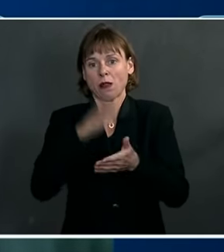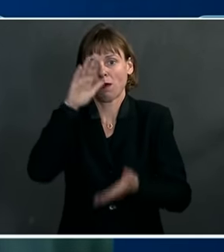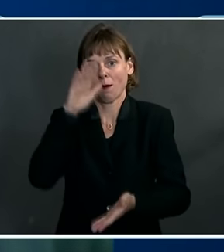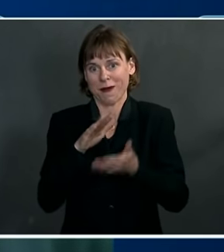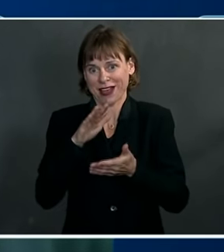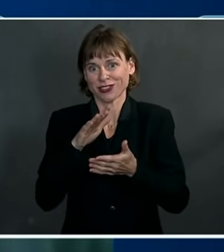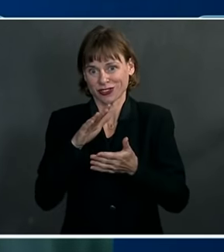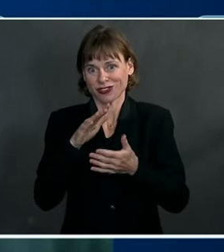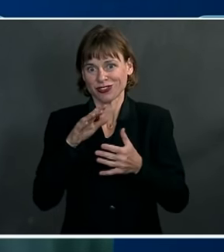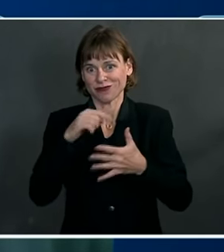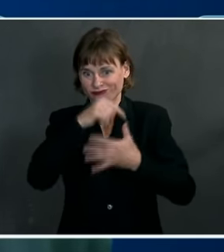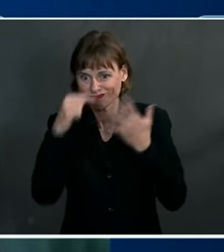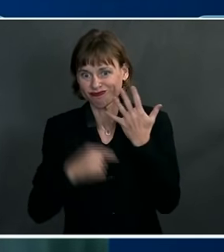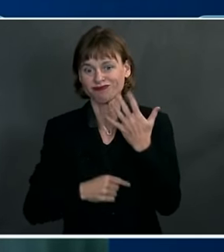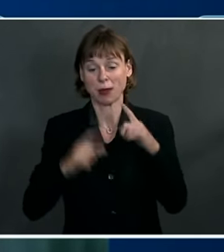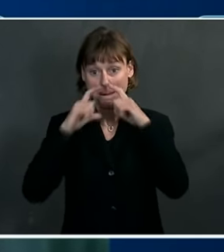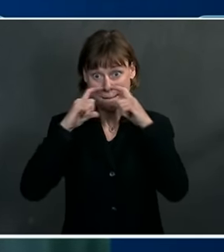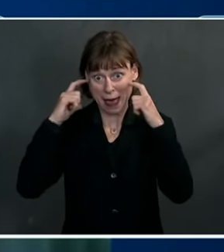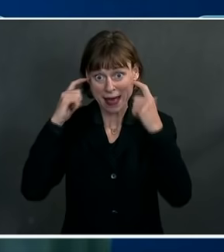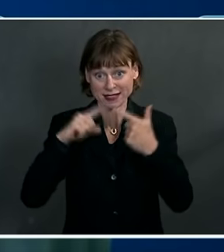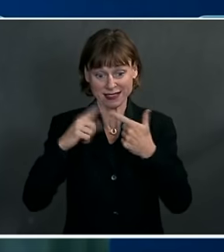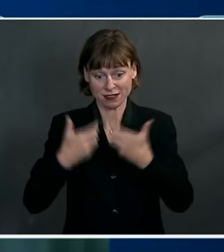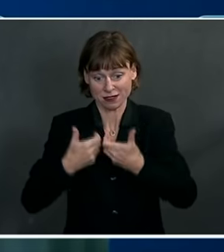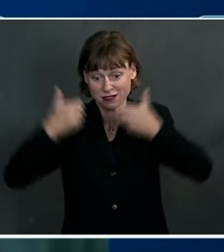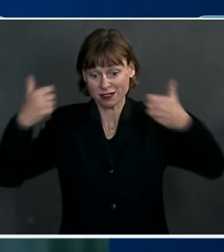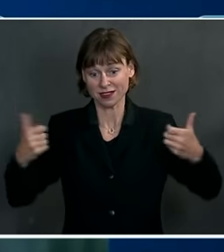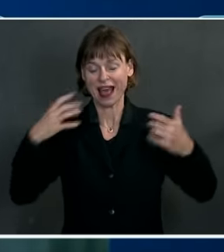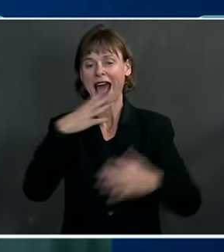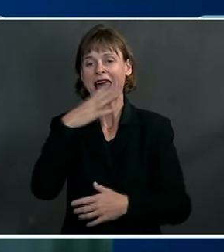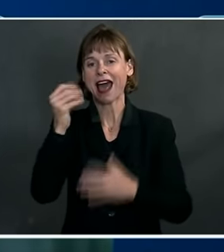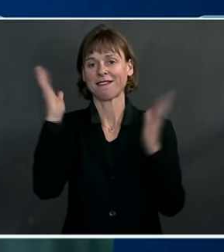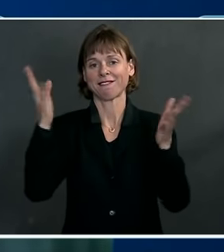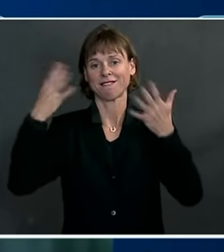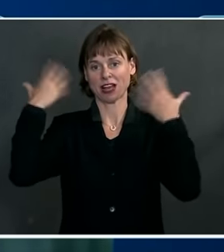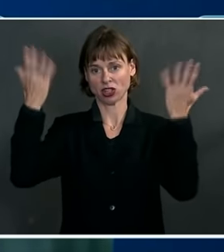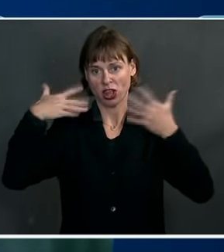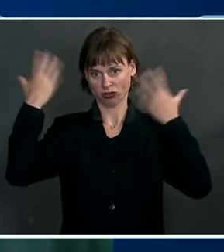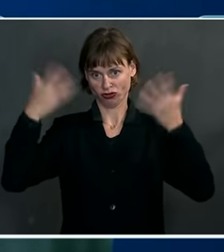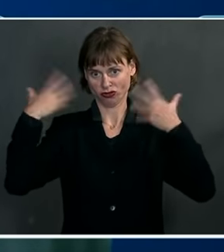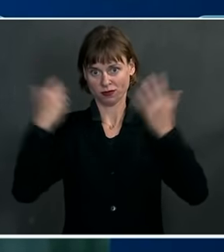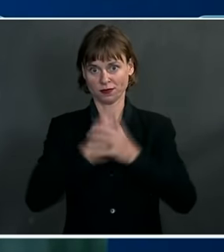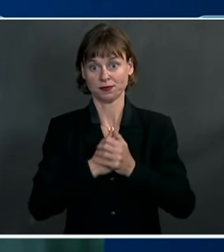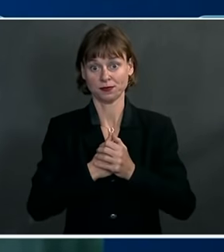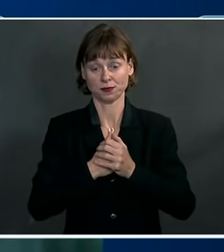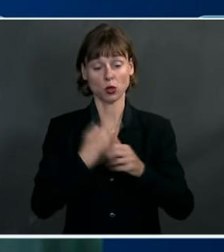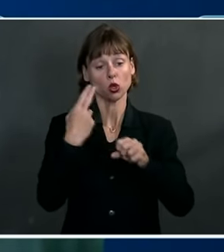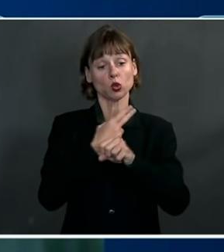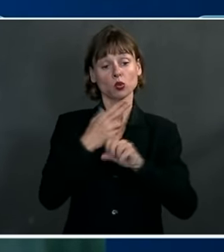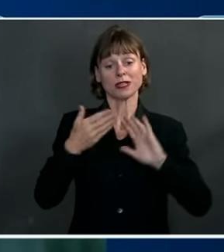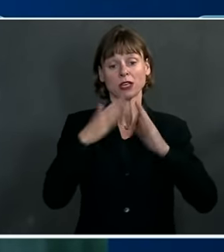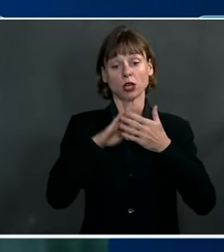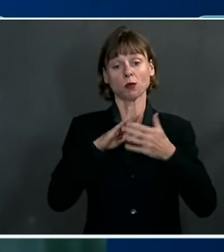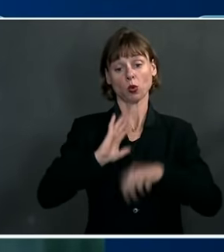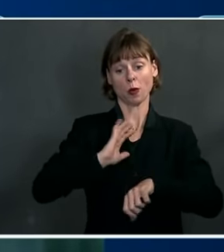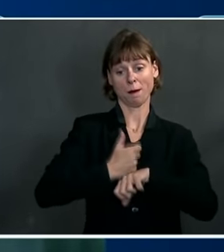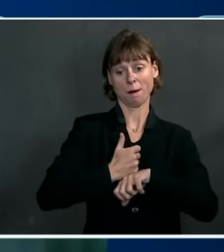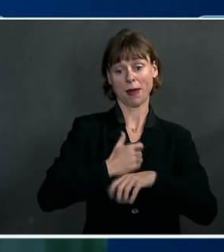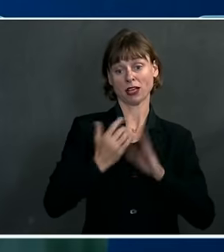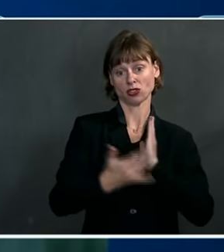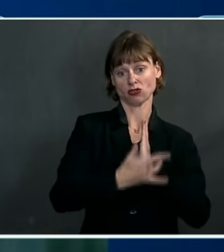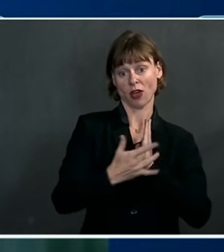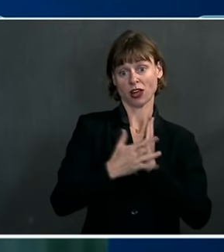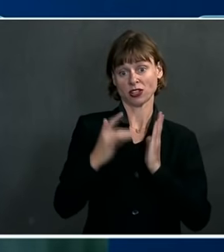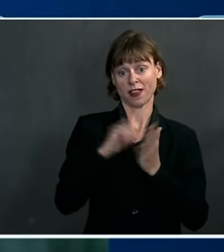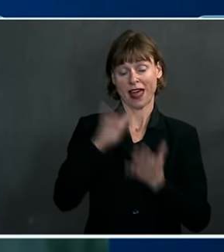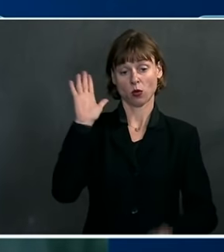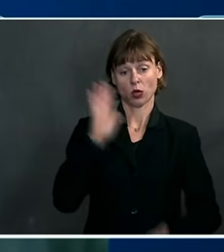masking, decreasing density, and proper ventilation. Implementing community-based strategies that reduce transmission when